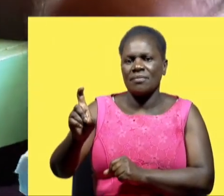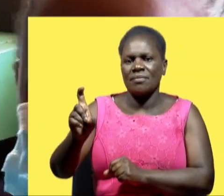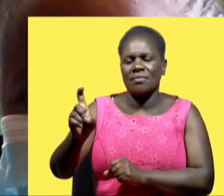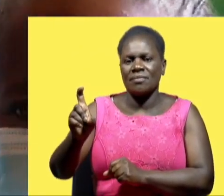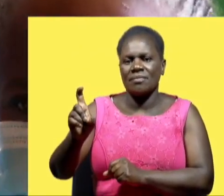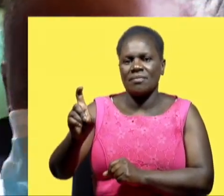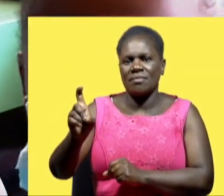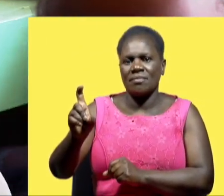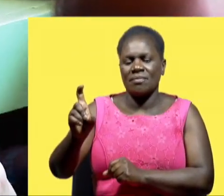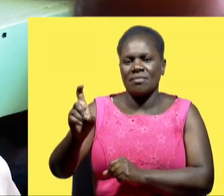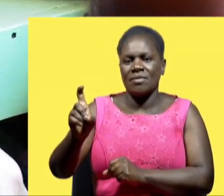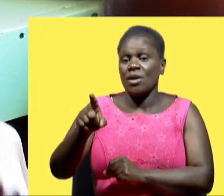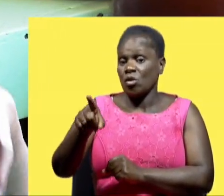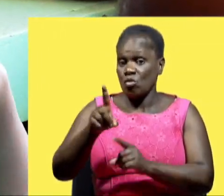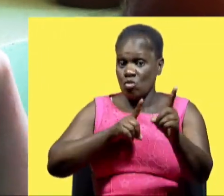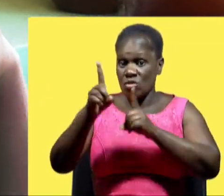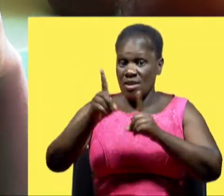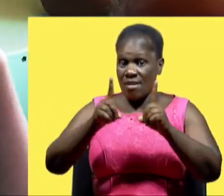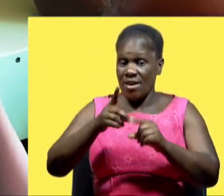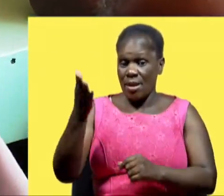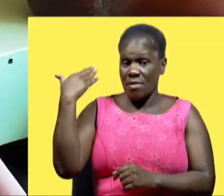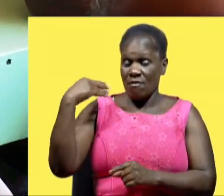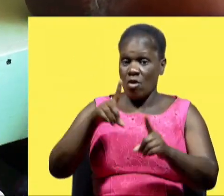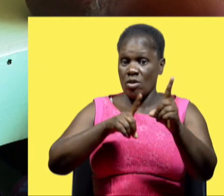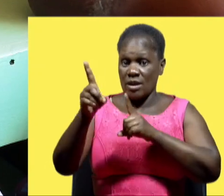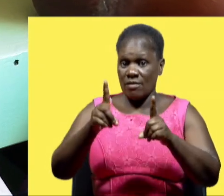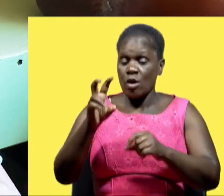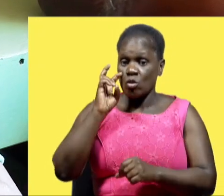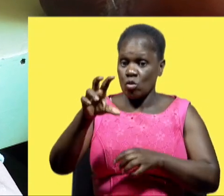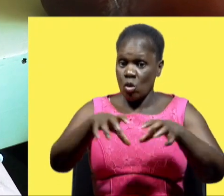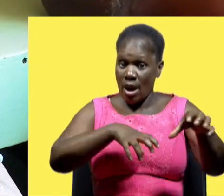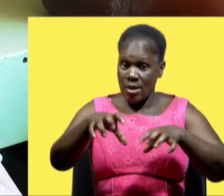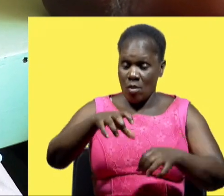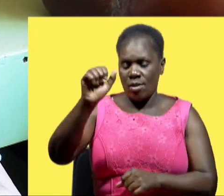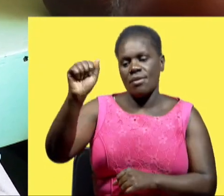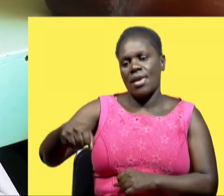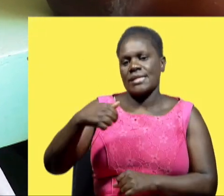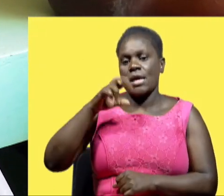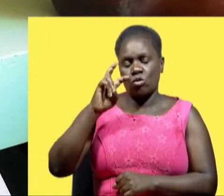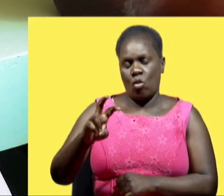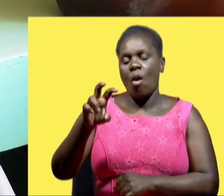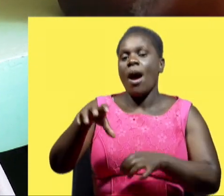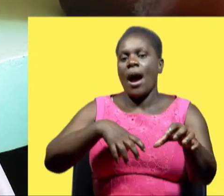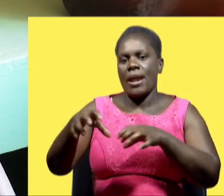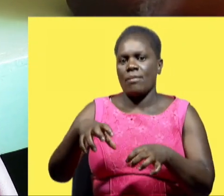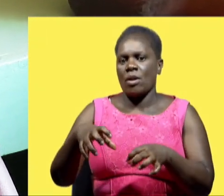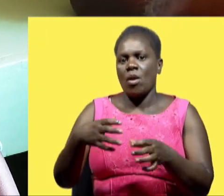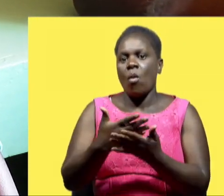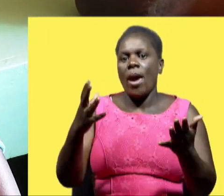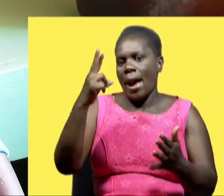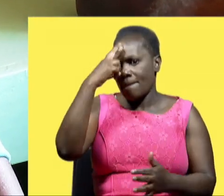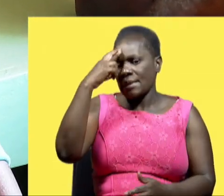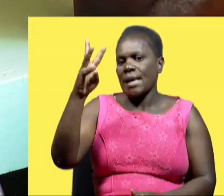you saw animals yes uh-huh you were somewhere